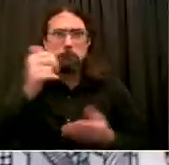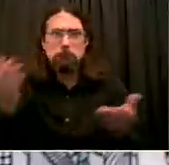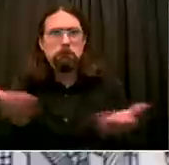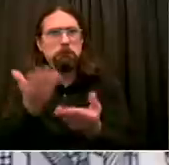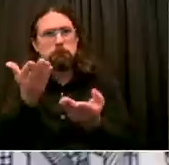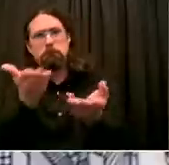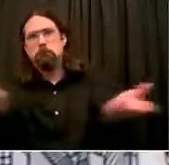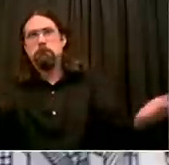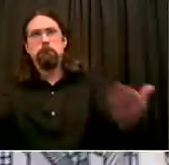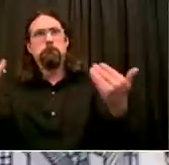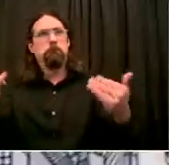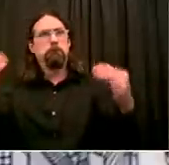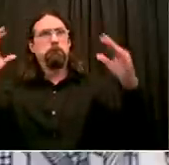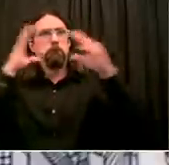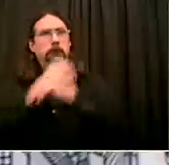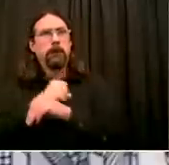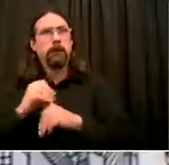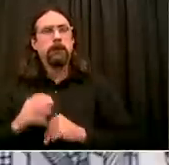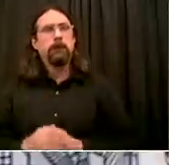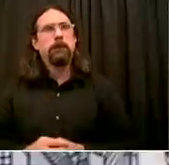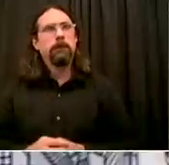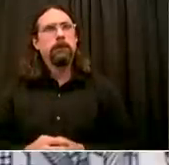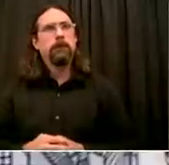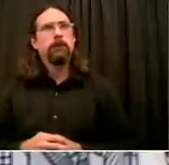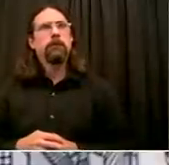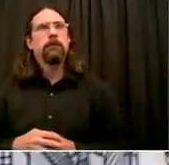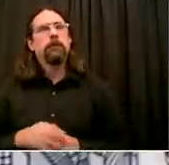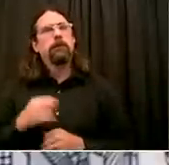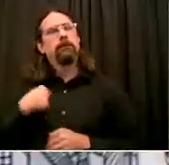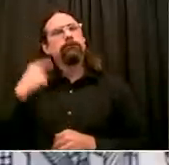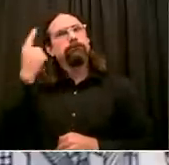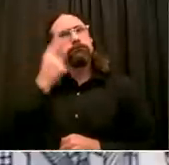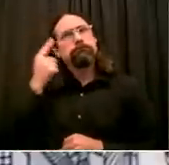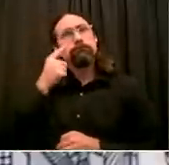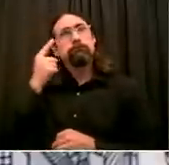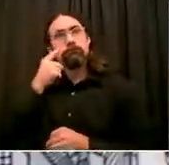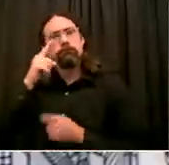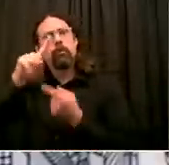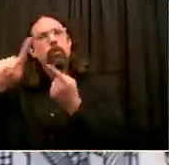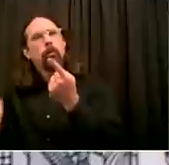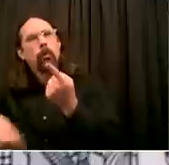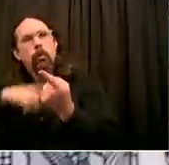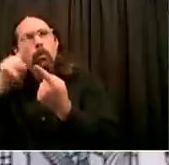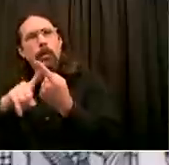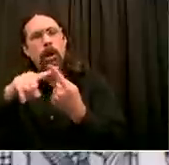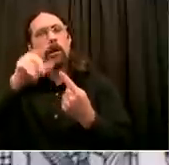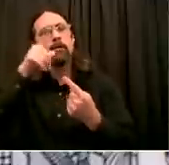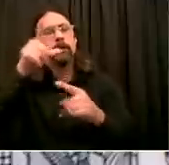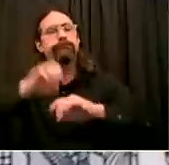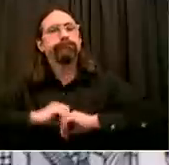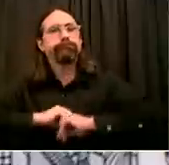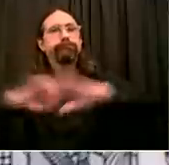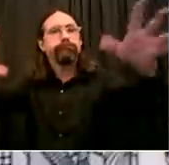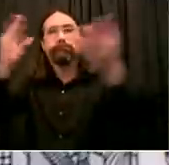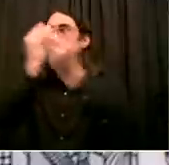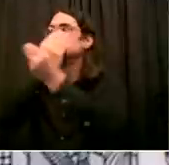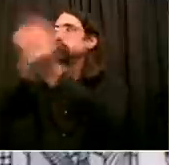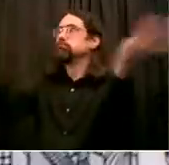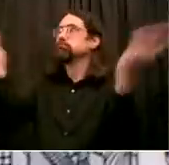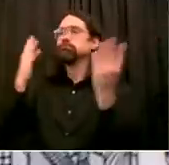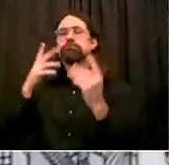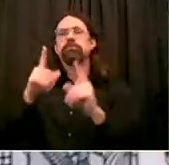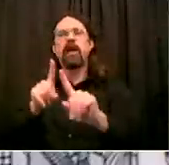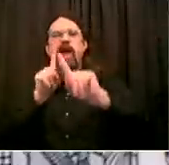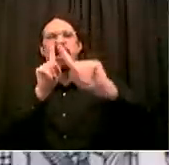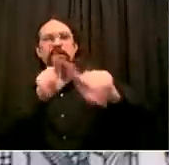to get those finalized. I don't have the exact date, but Katie, my impression is that'll be next week. Obviously, we're dealing